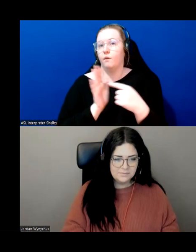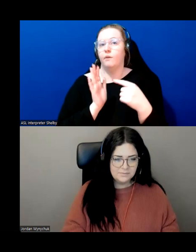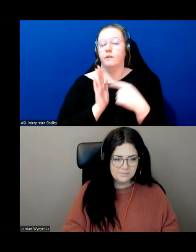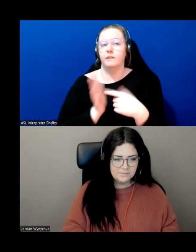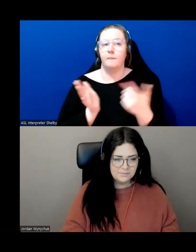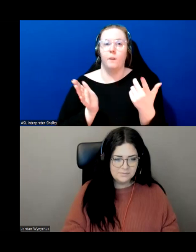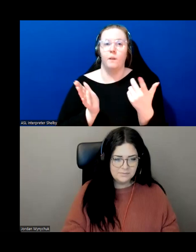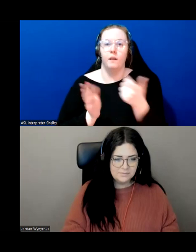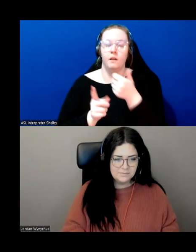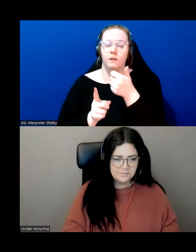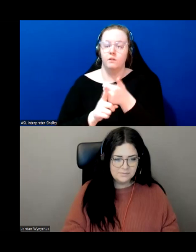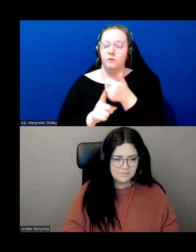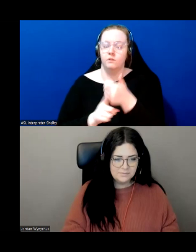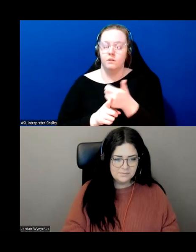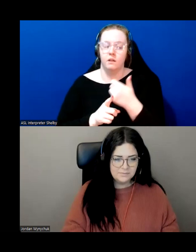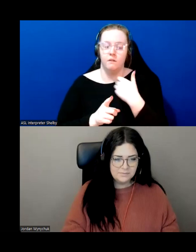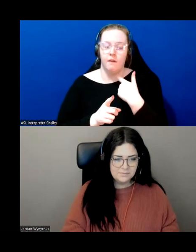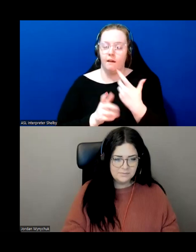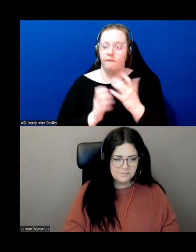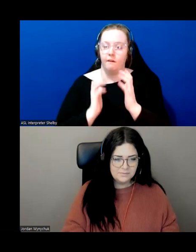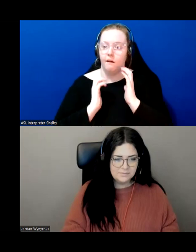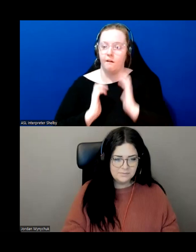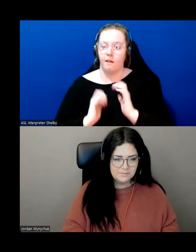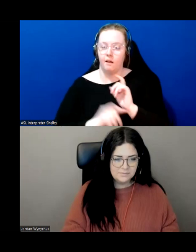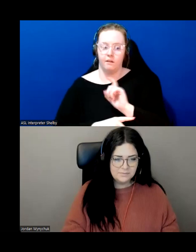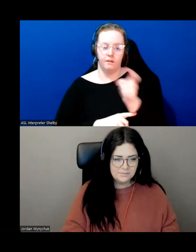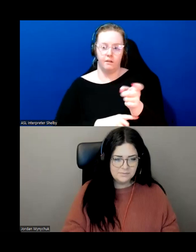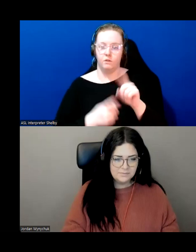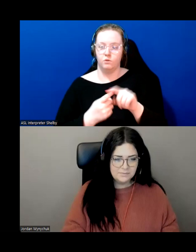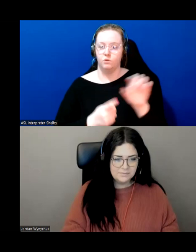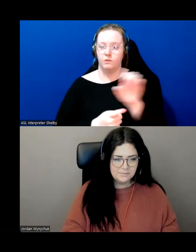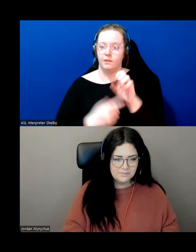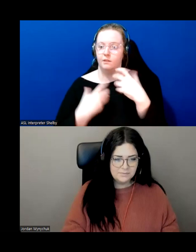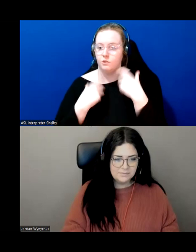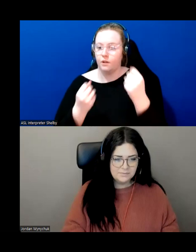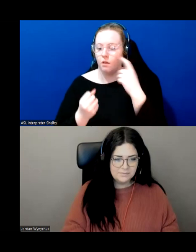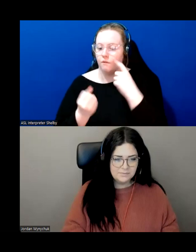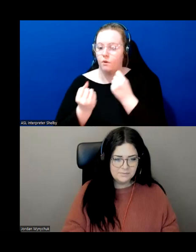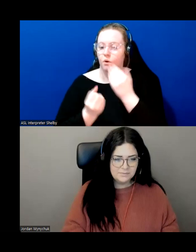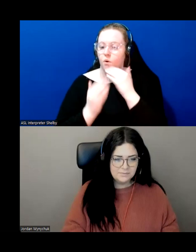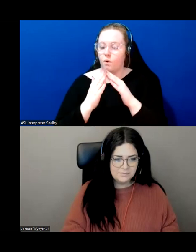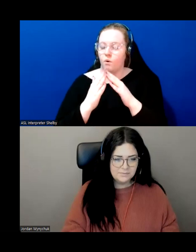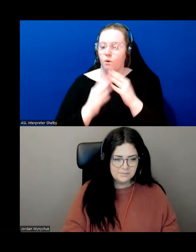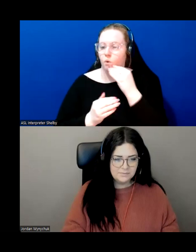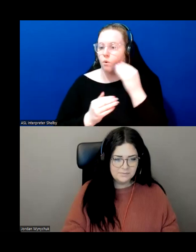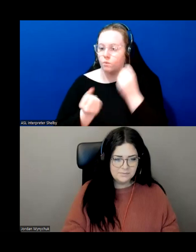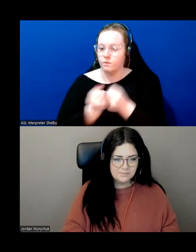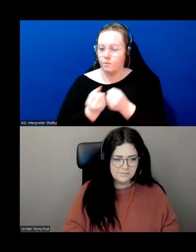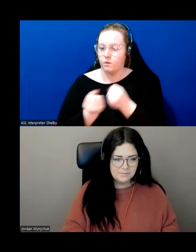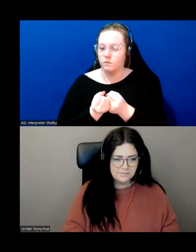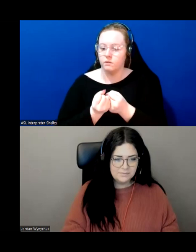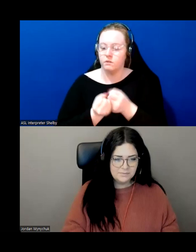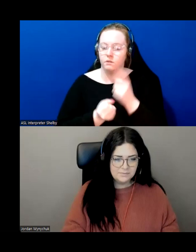a client contribution over to eastern health safe you're getting home supports and uh when you do your